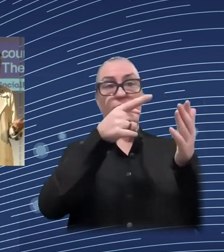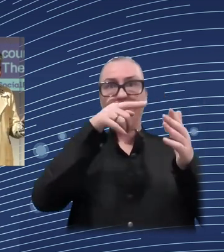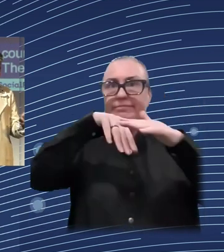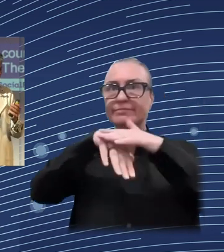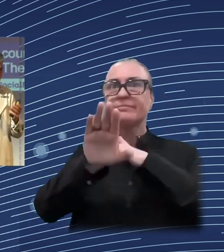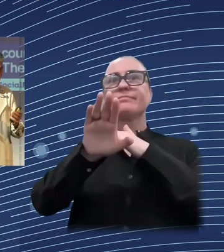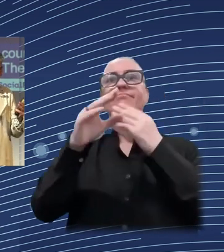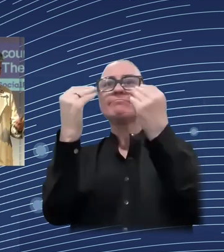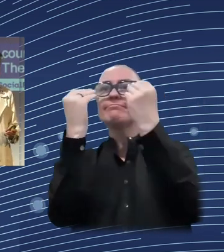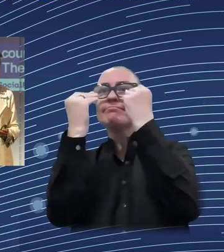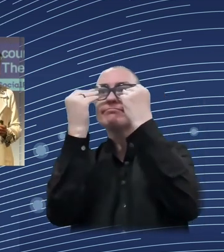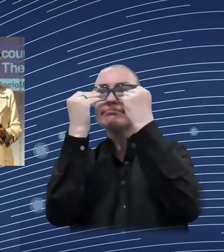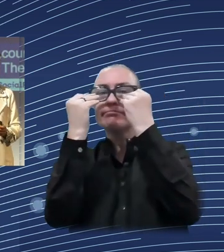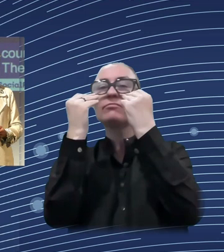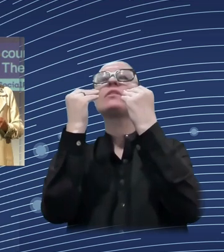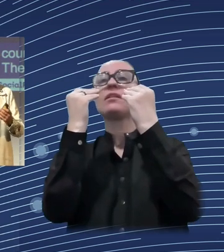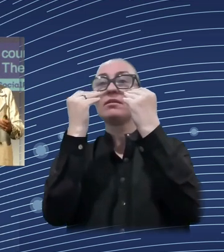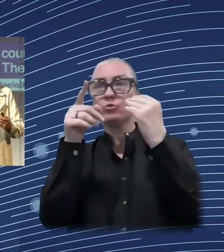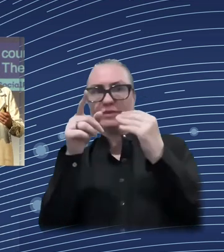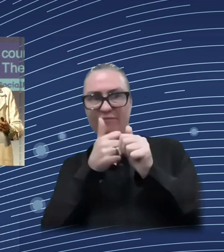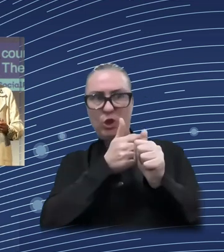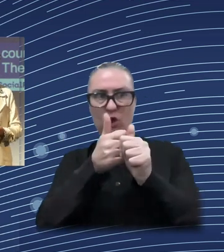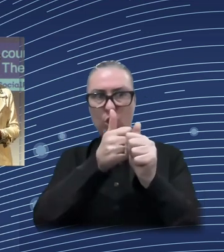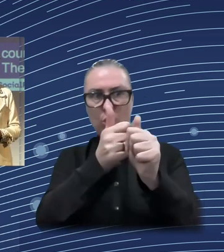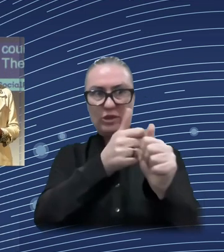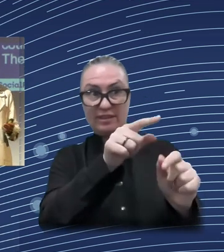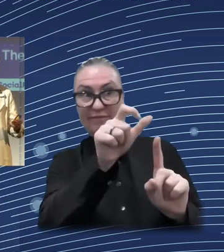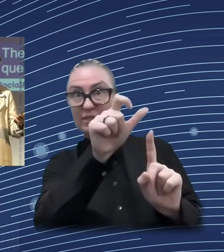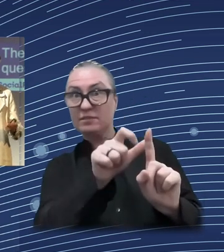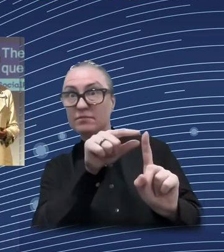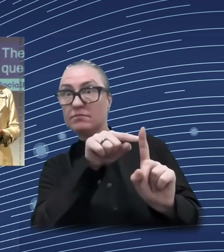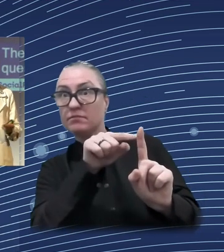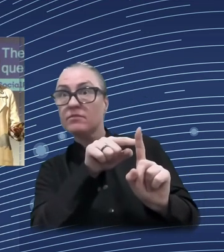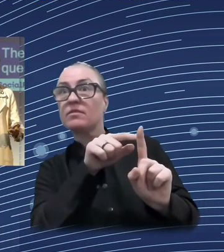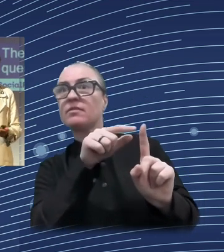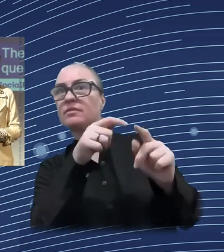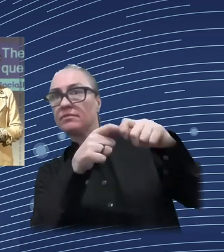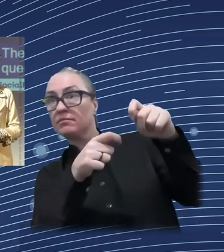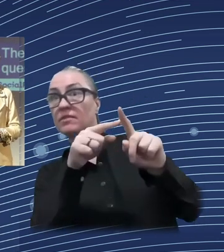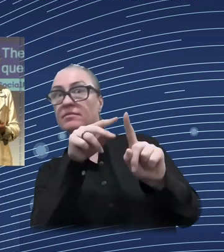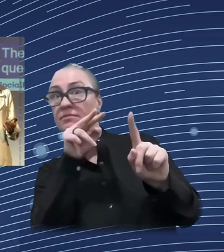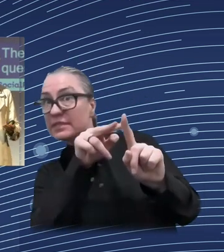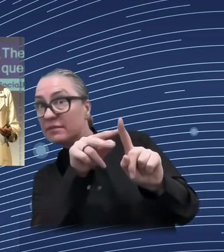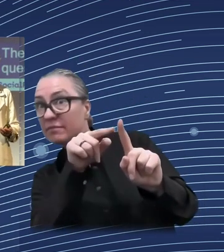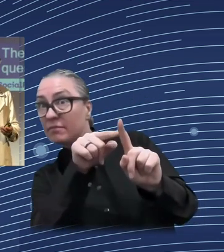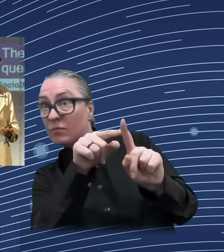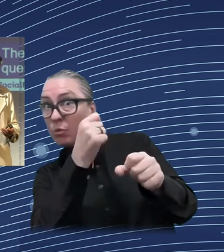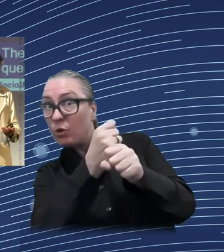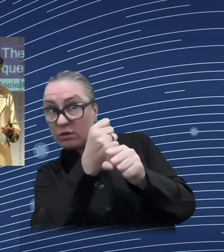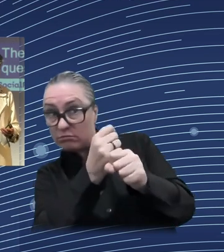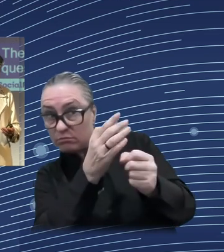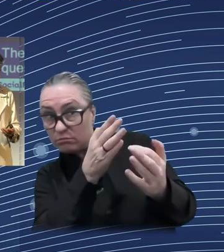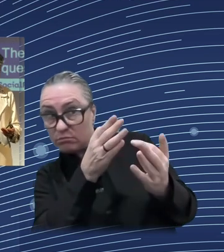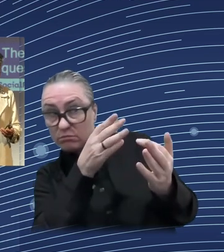Nobody, nobody questions about why in the medical sector, in the health sector, some people are given